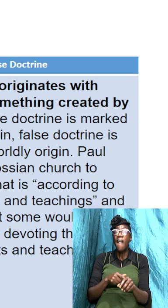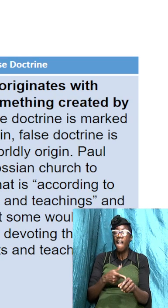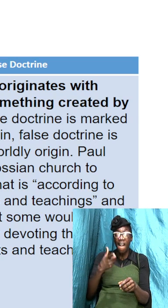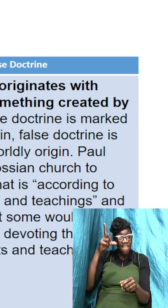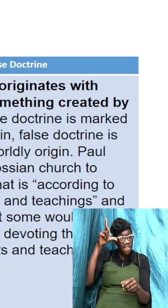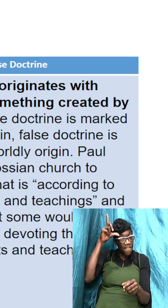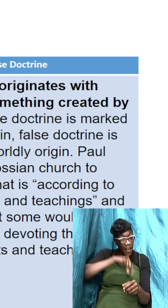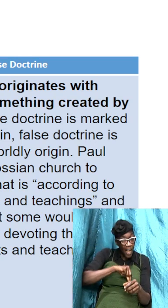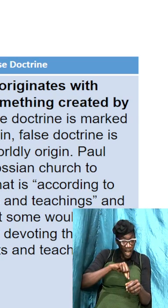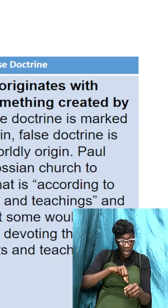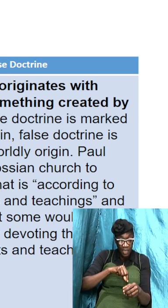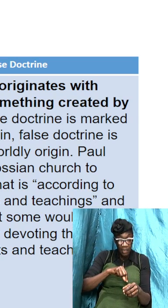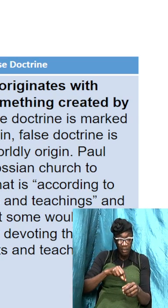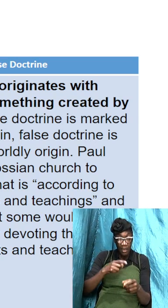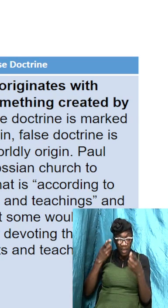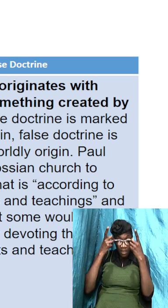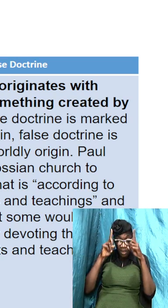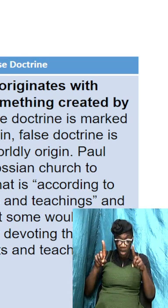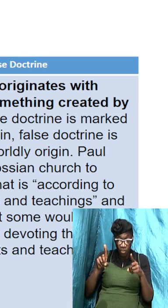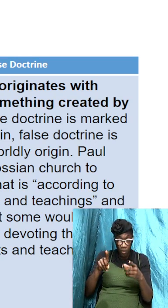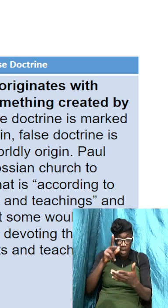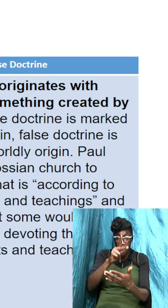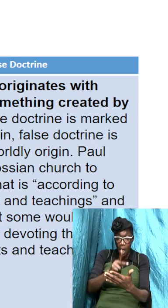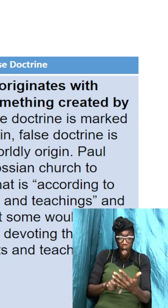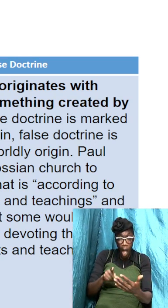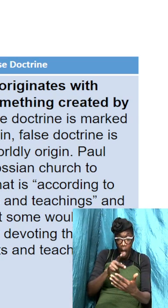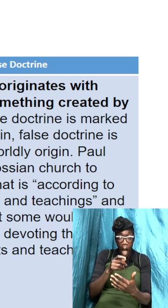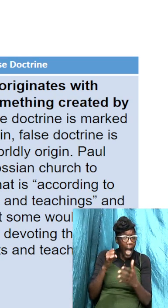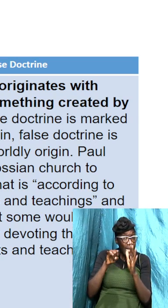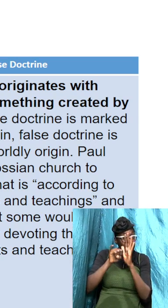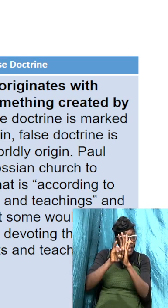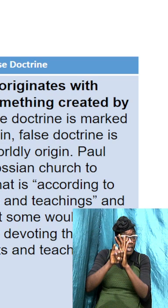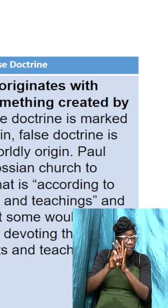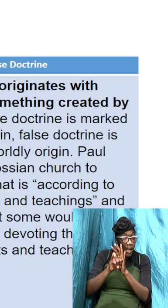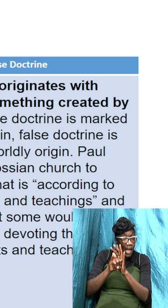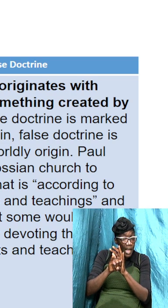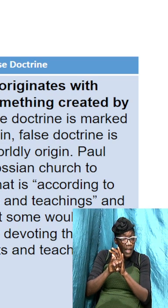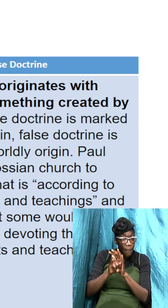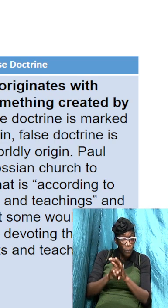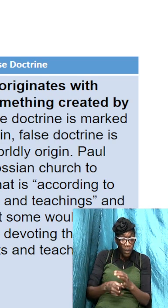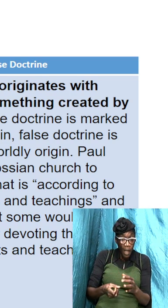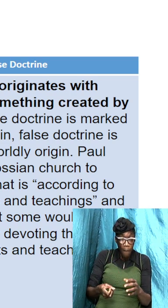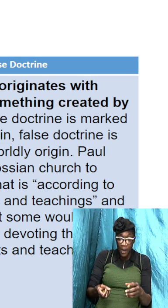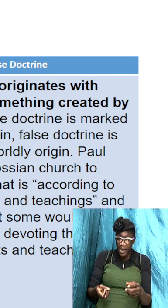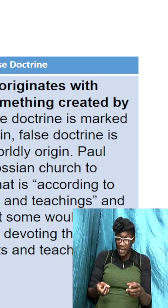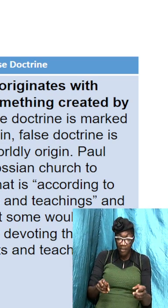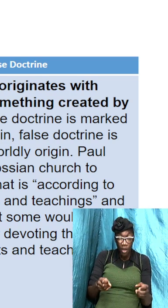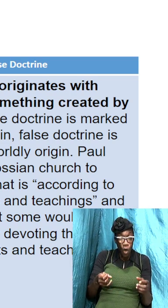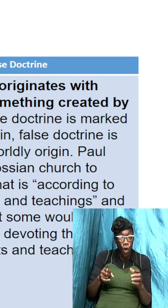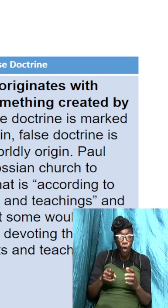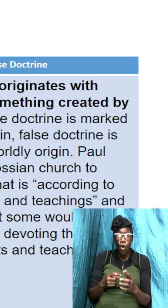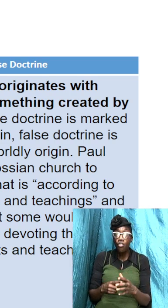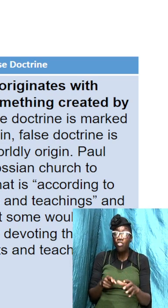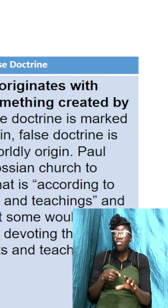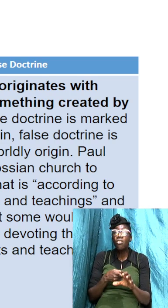origin or its devilish origin because Satan is the God of the world